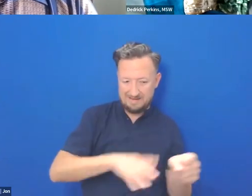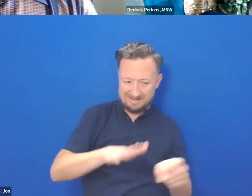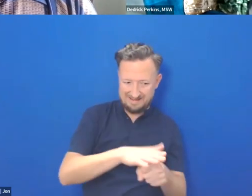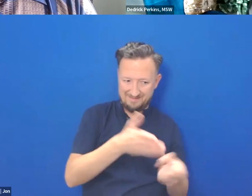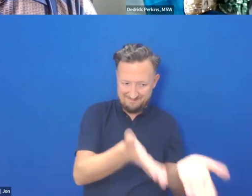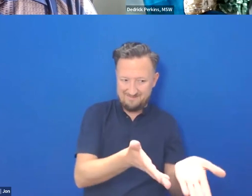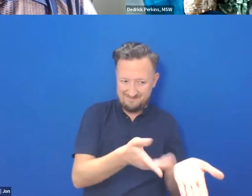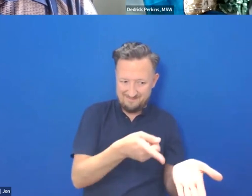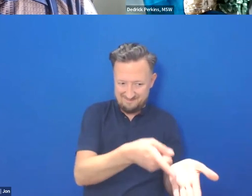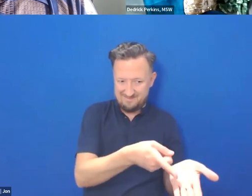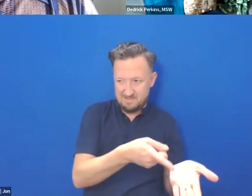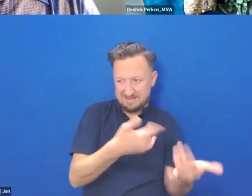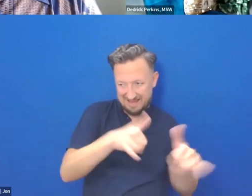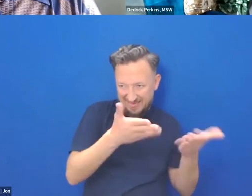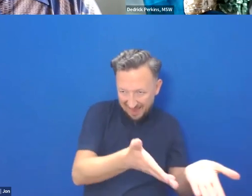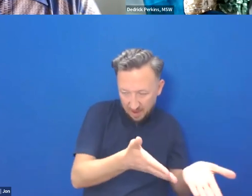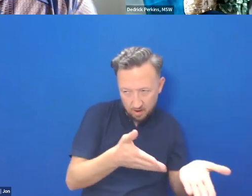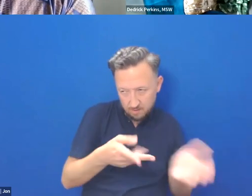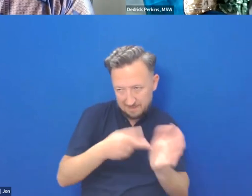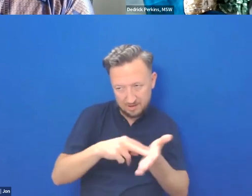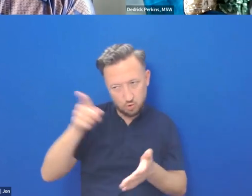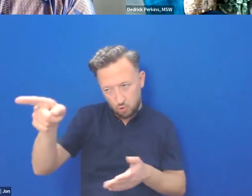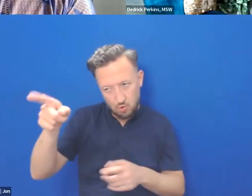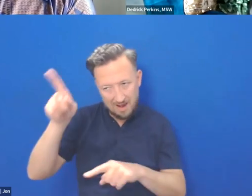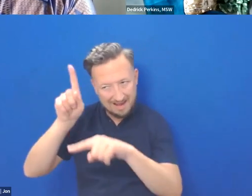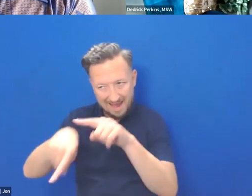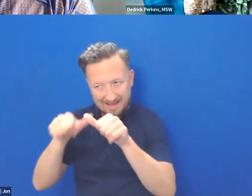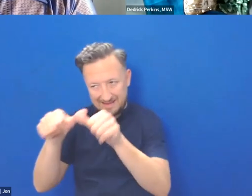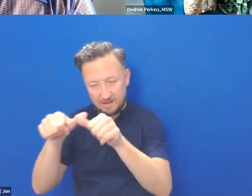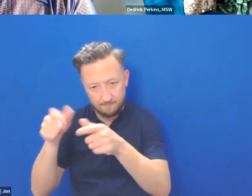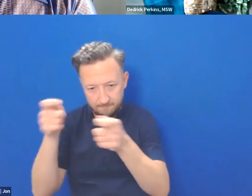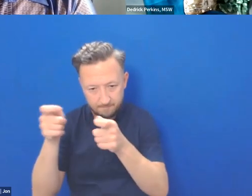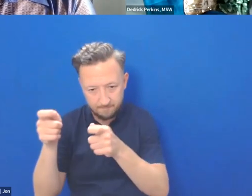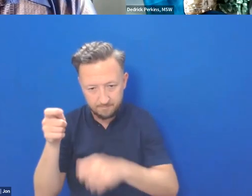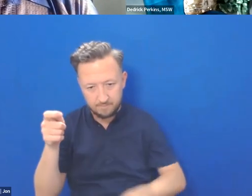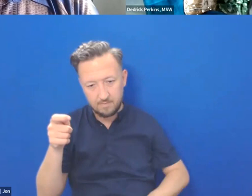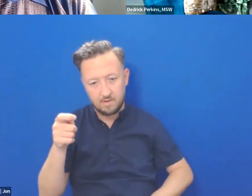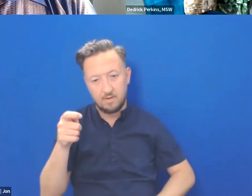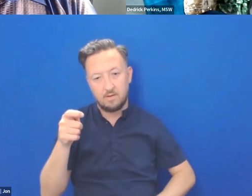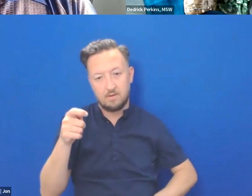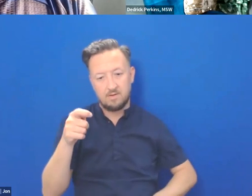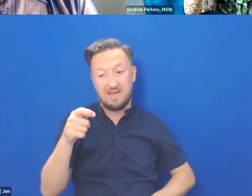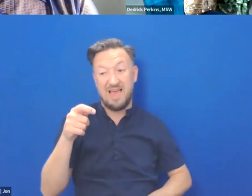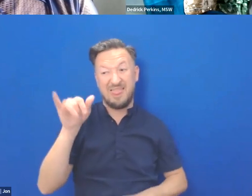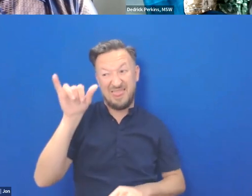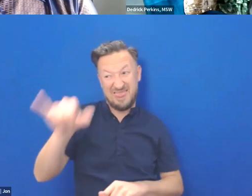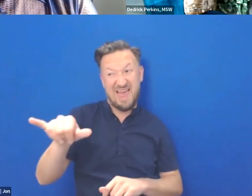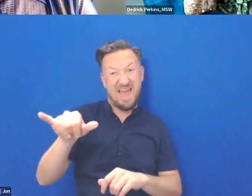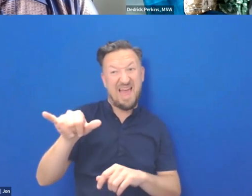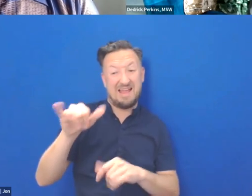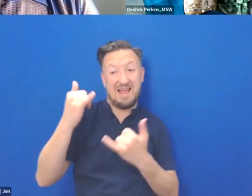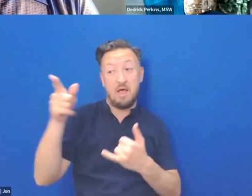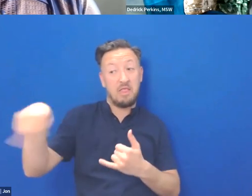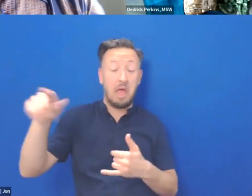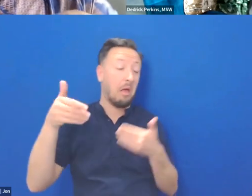exist and you don't have jurisdiction. And if you proceed knowing that that's a work, right. So now we're able